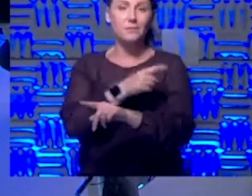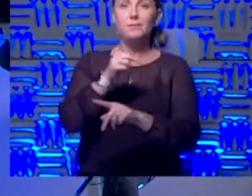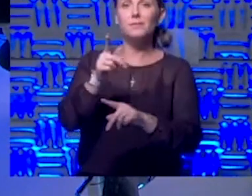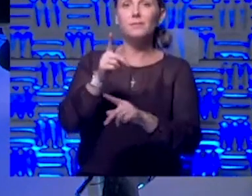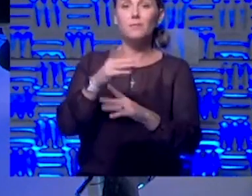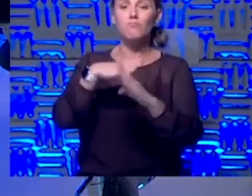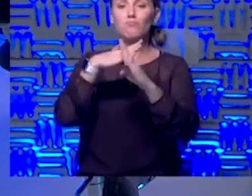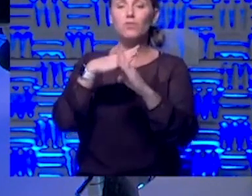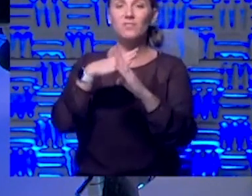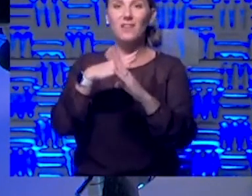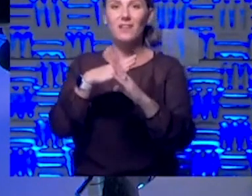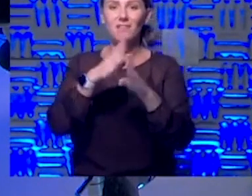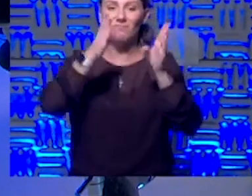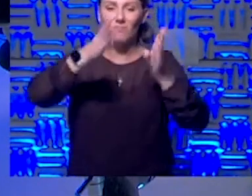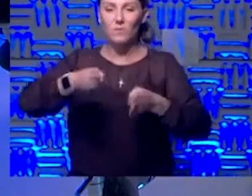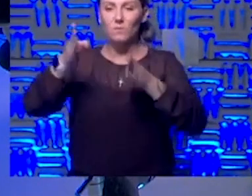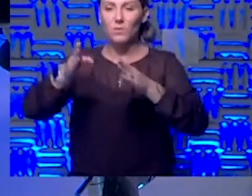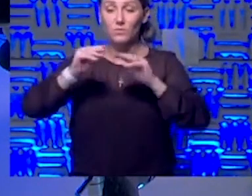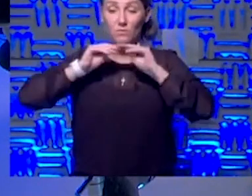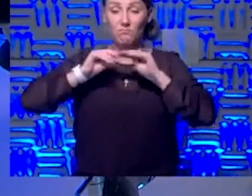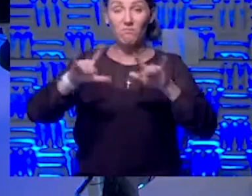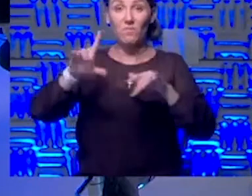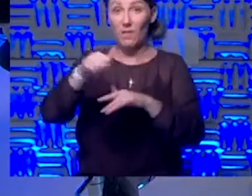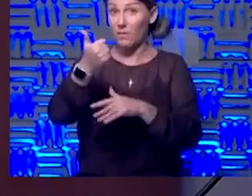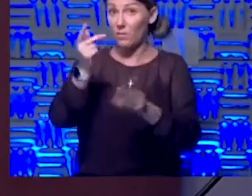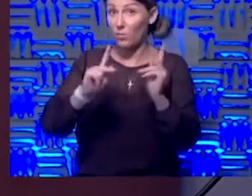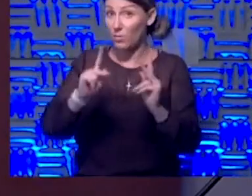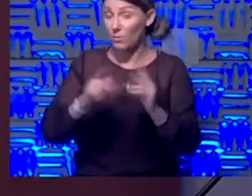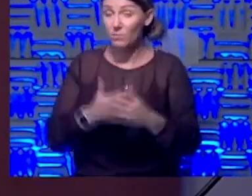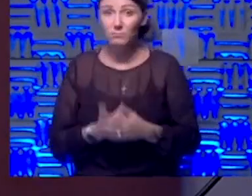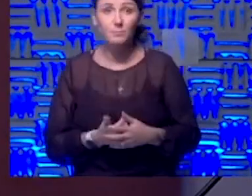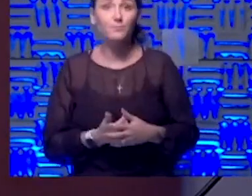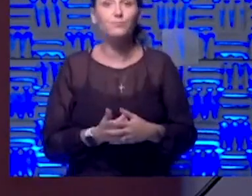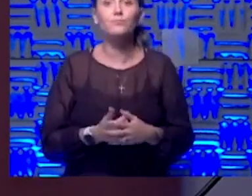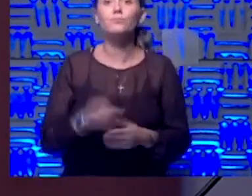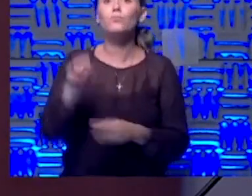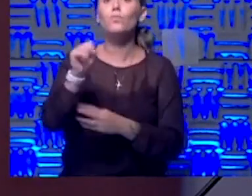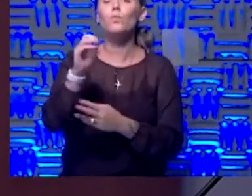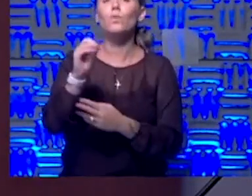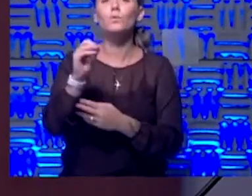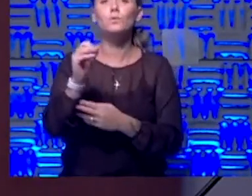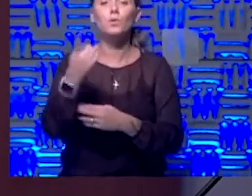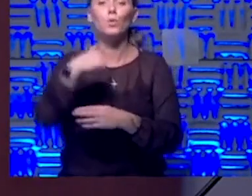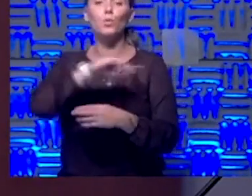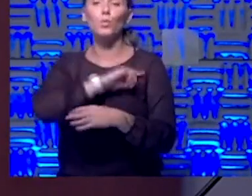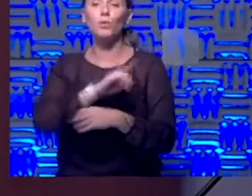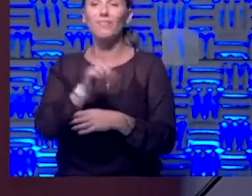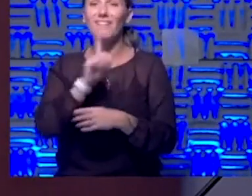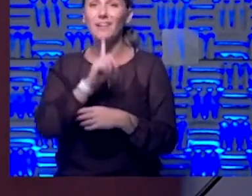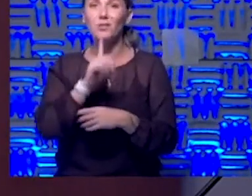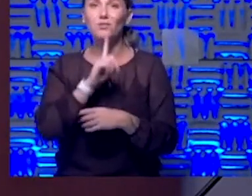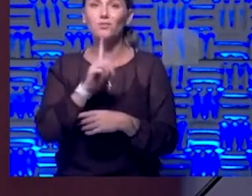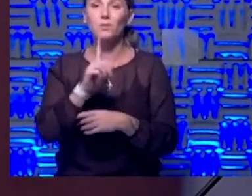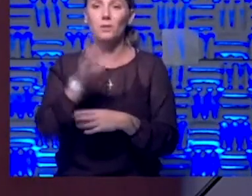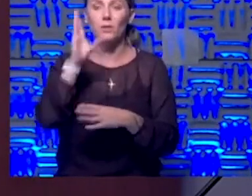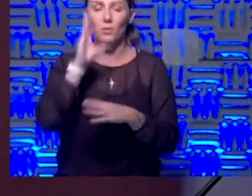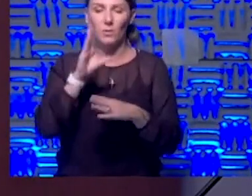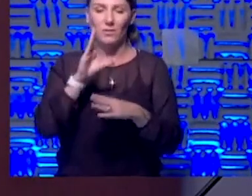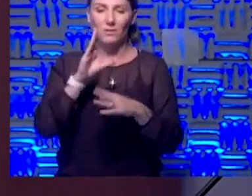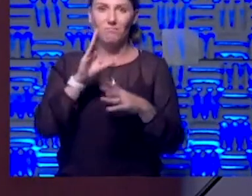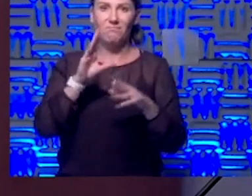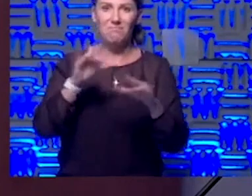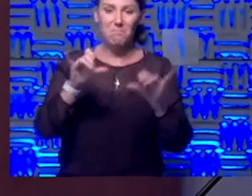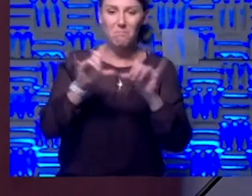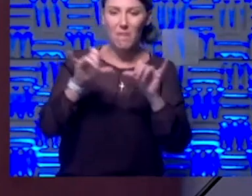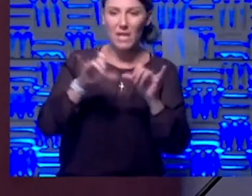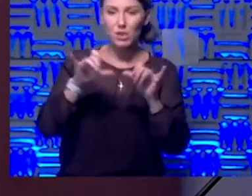others? Uh, how does that look, Mario? Anything? Yeah, so, um, we're going to be actually measuring viral shedding,